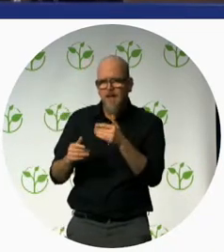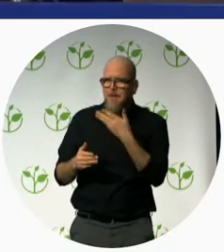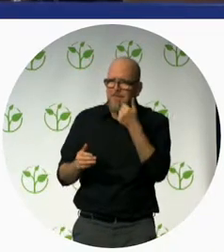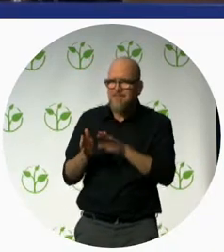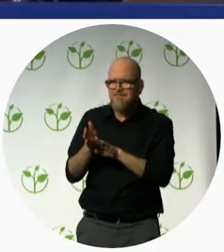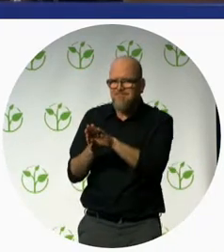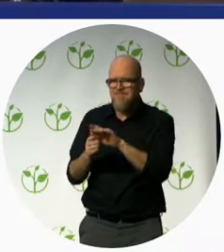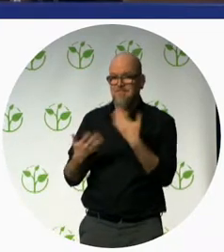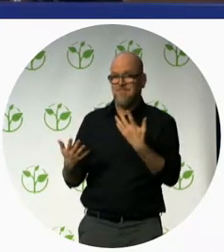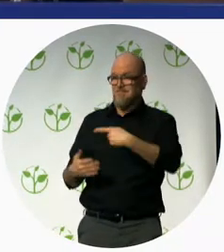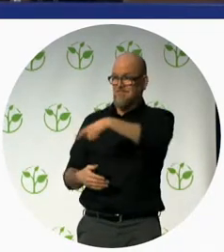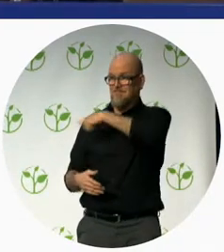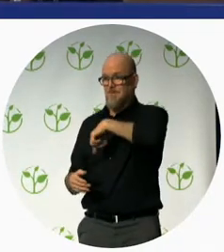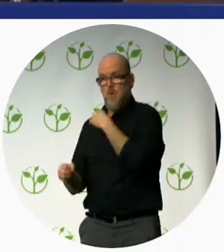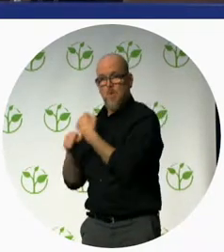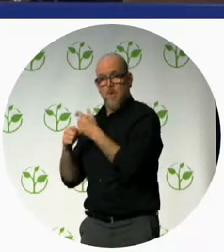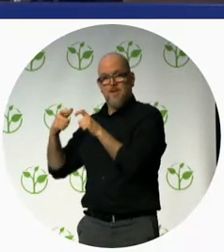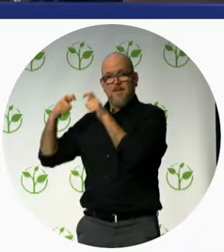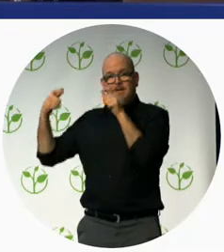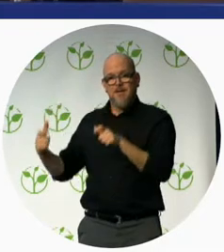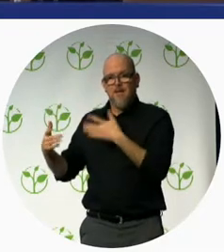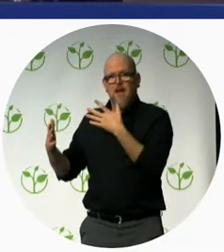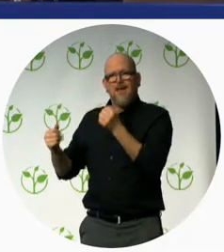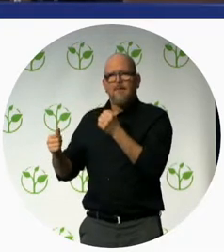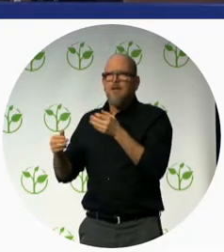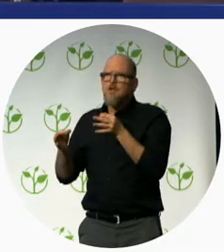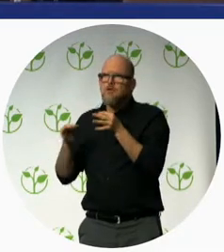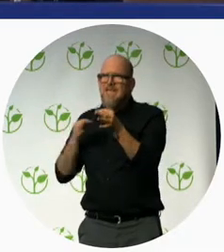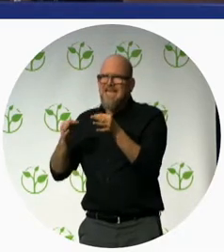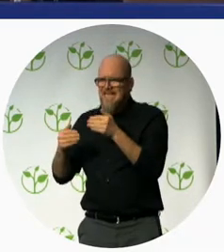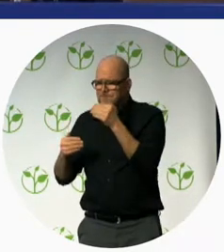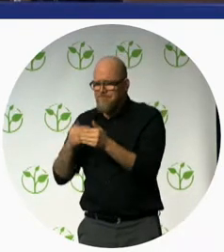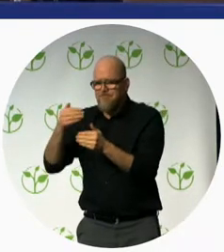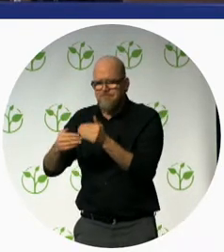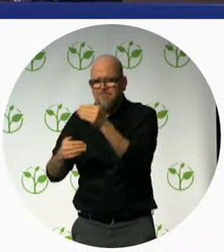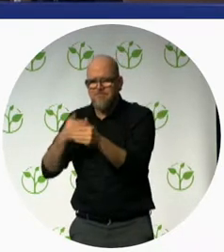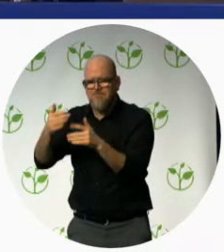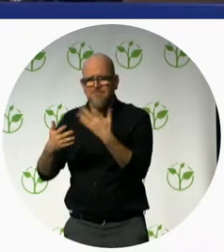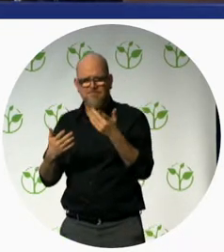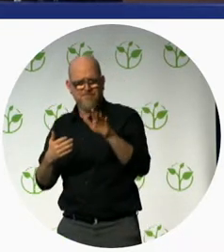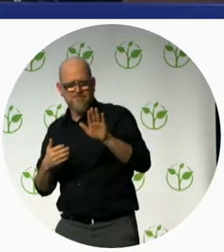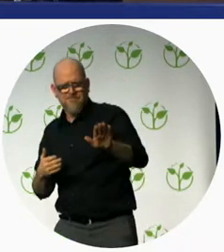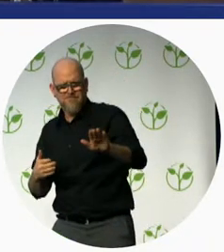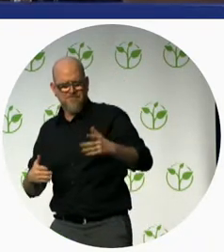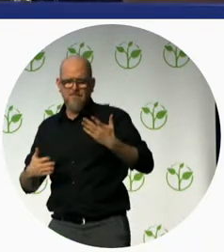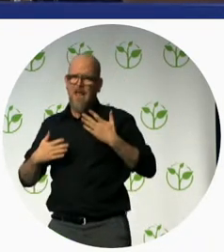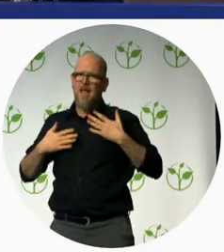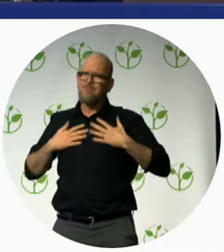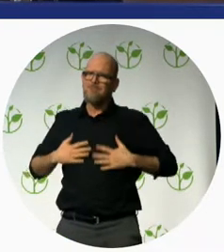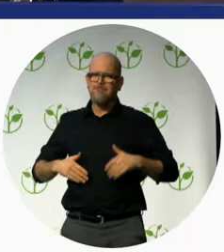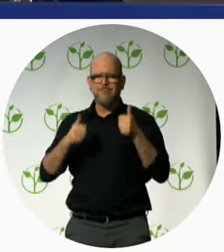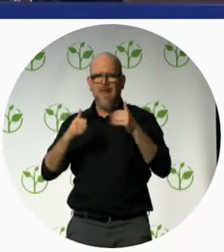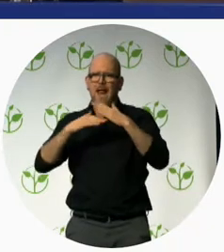main focus or strategy is community based rehabilitation and all our work is focused at the community level